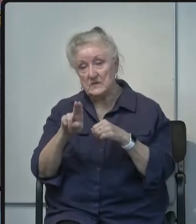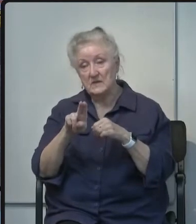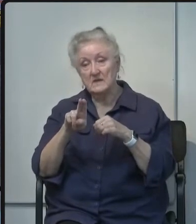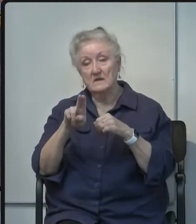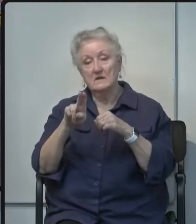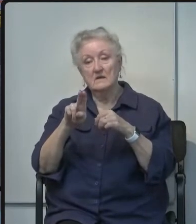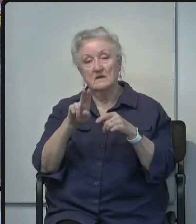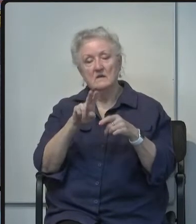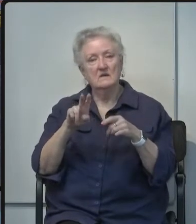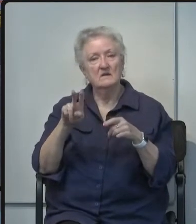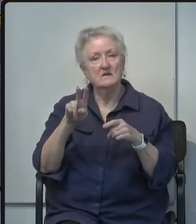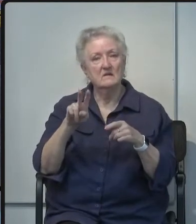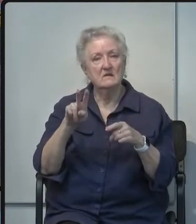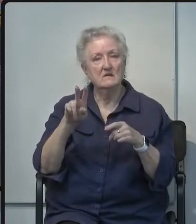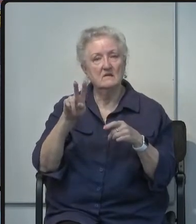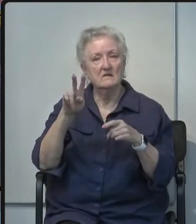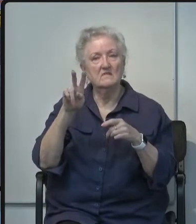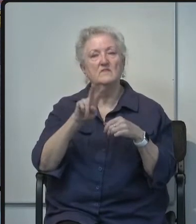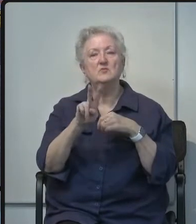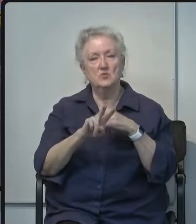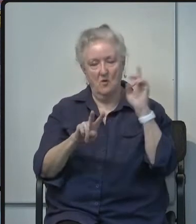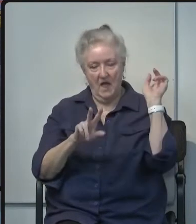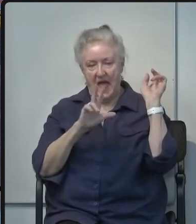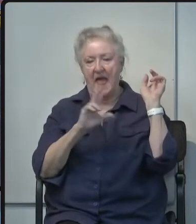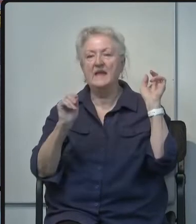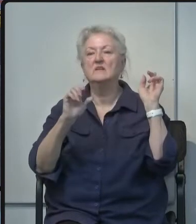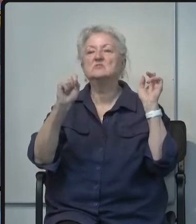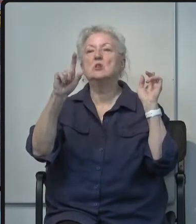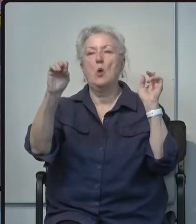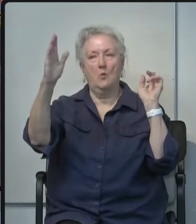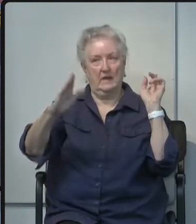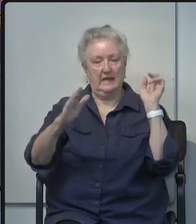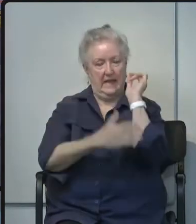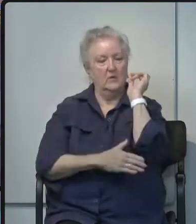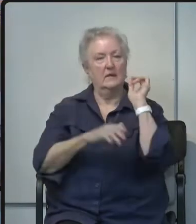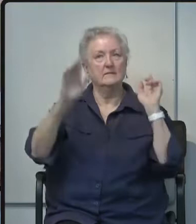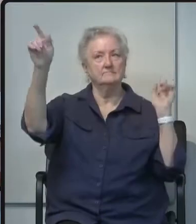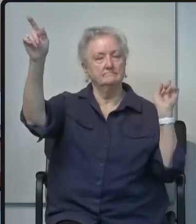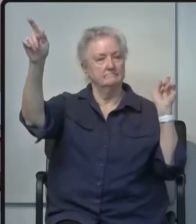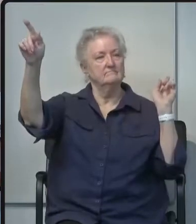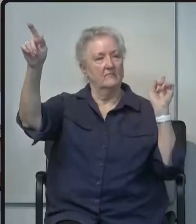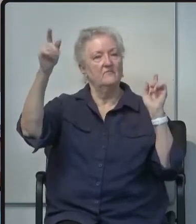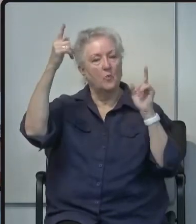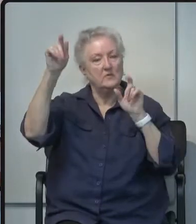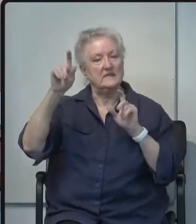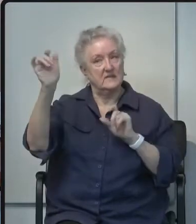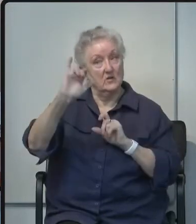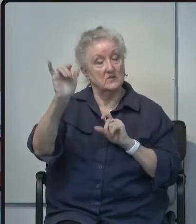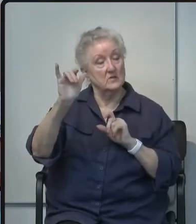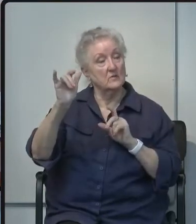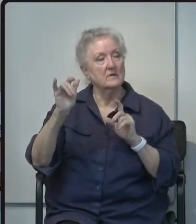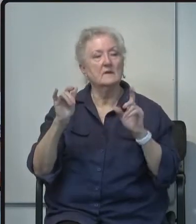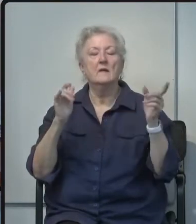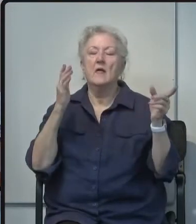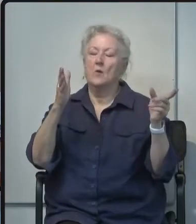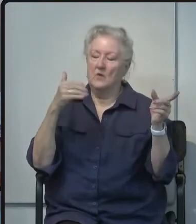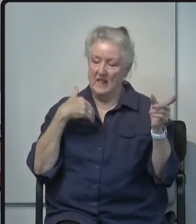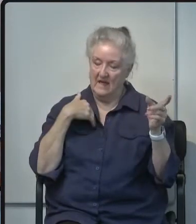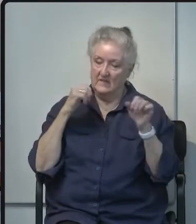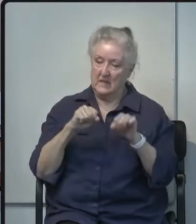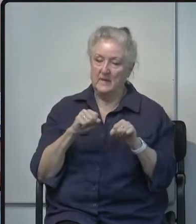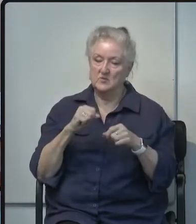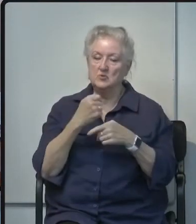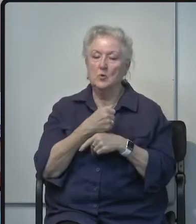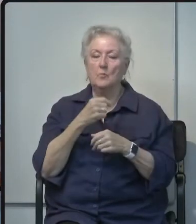and slow county public health labs for testing as well so while we will have the capacity to